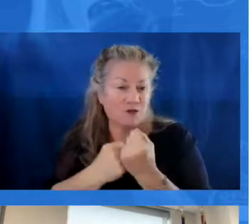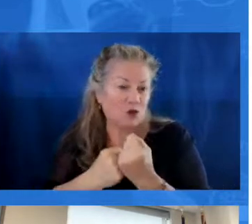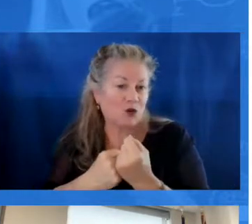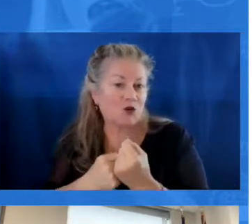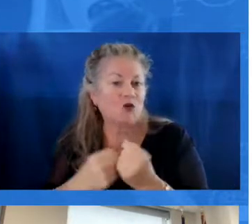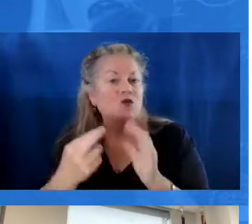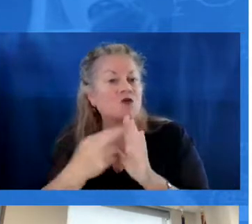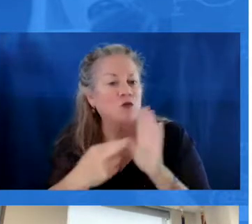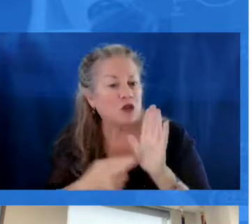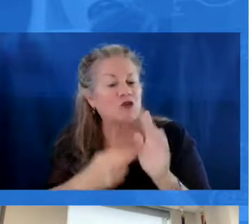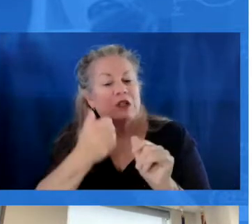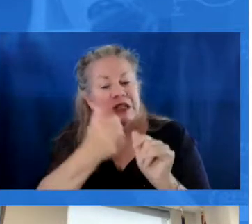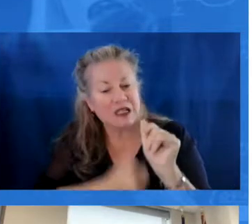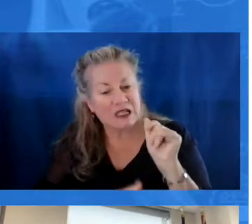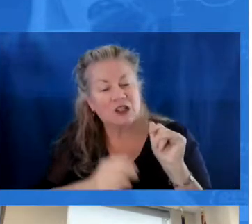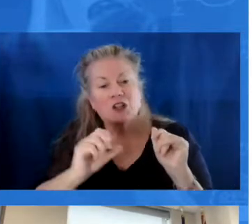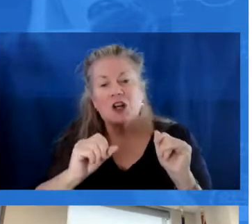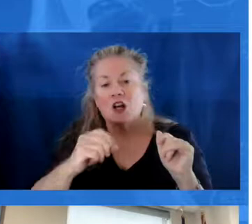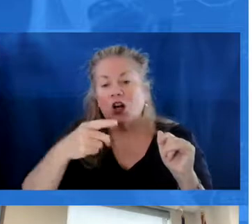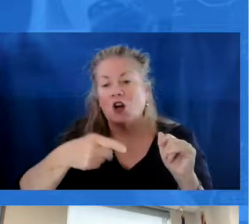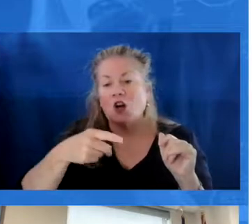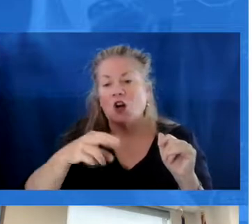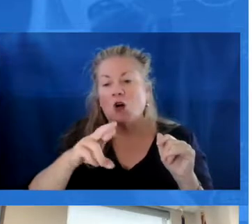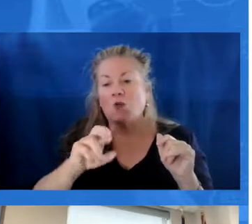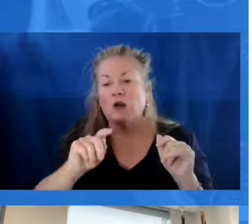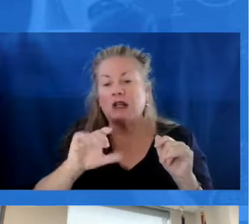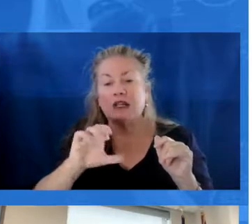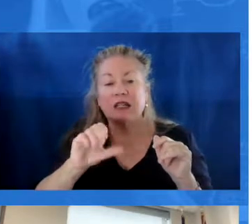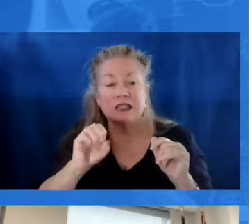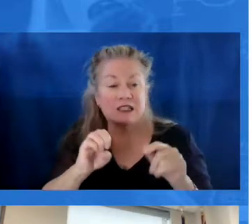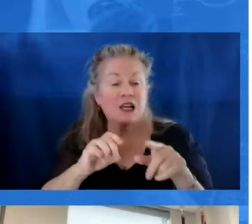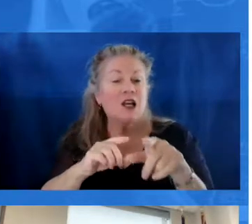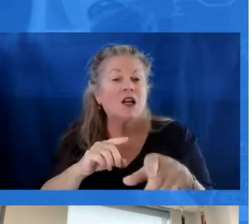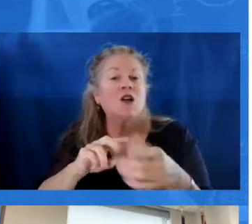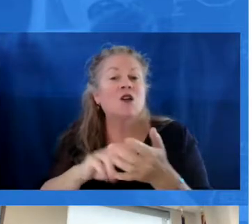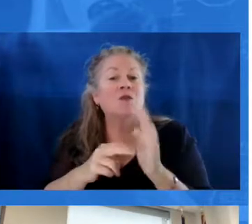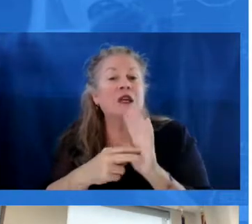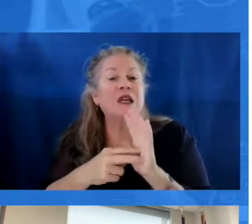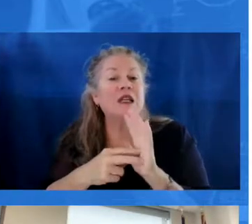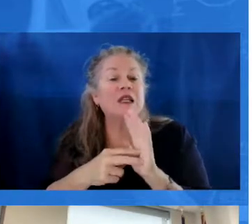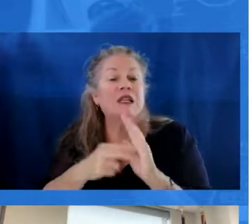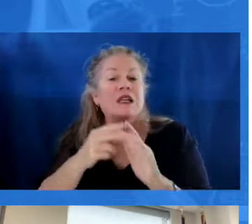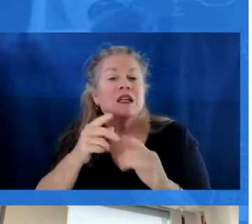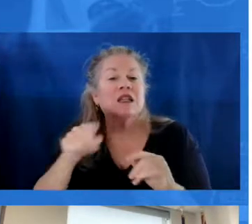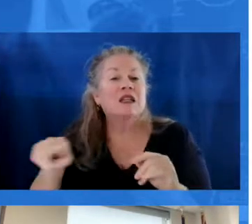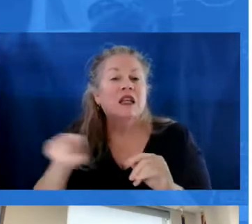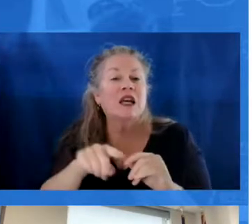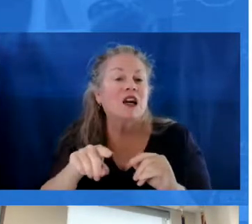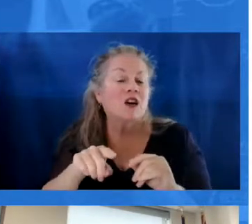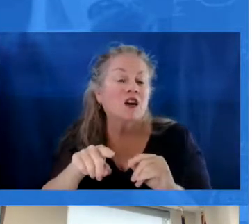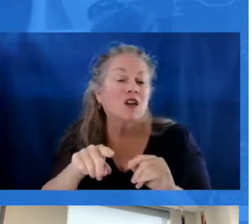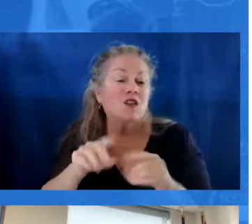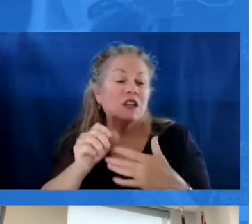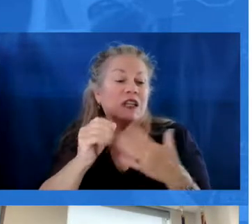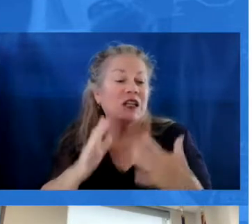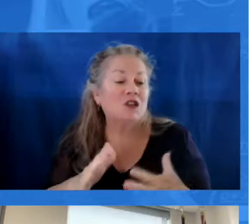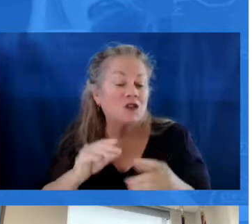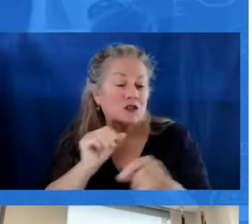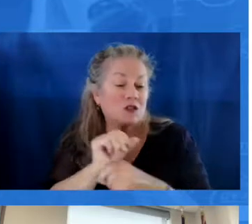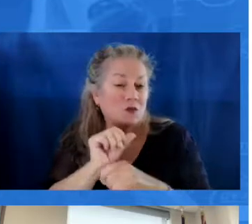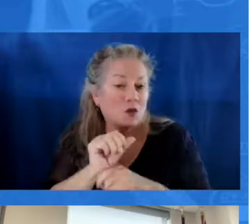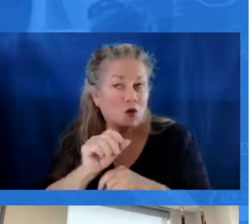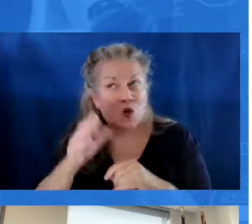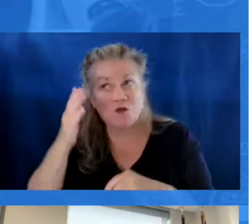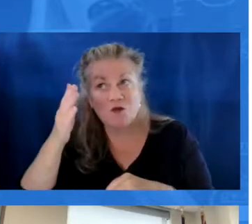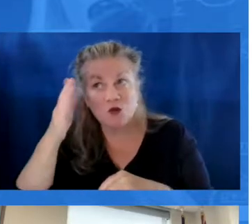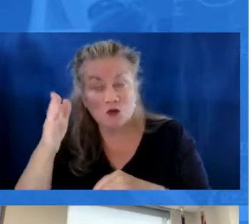of their support to register each and every apprentice. It also means that our districts are really the leaders in this work. They identify